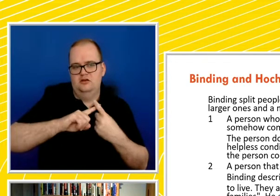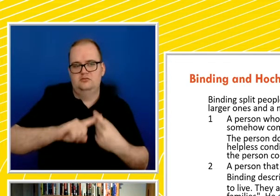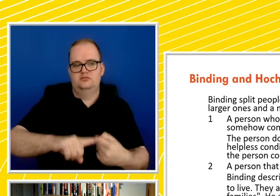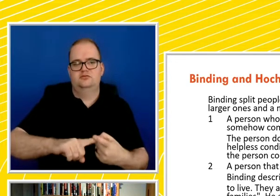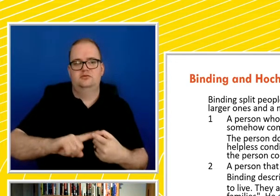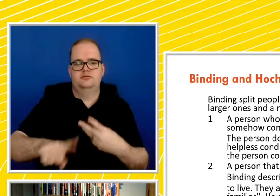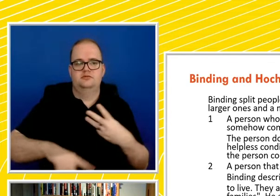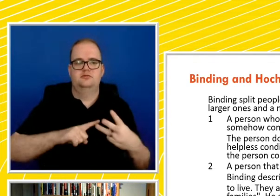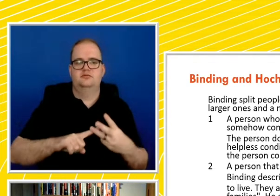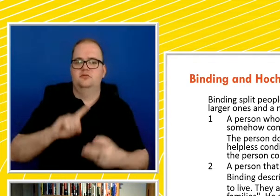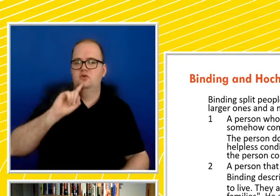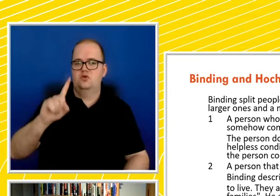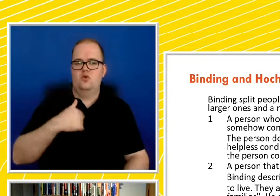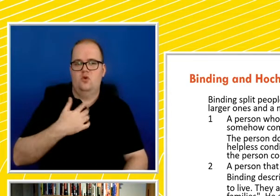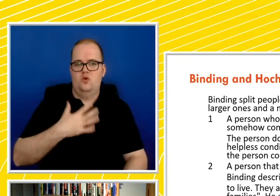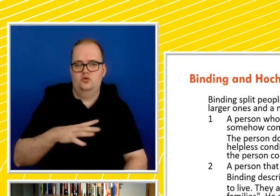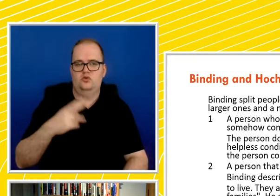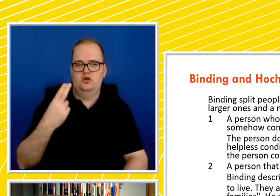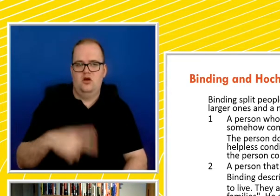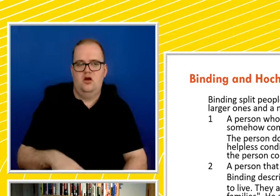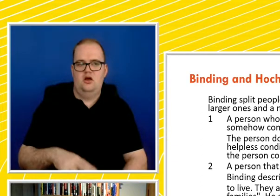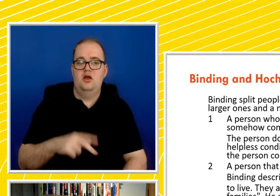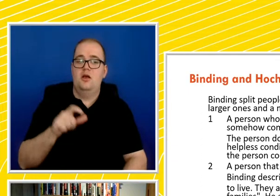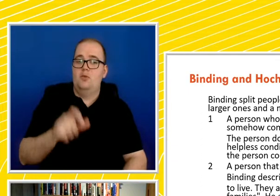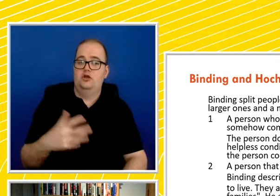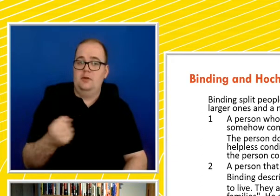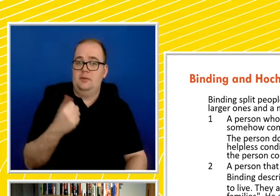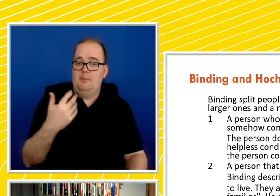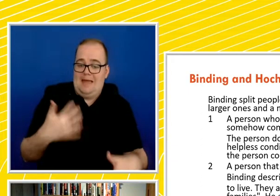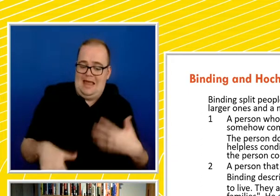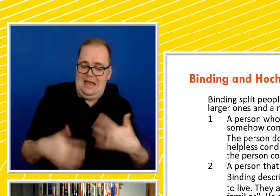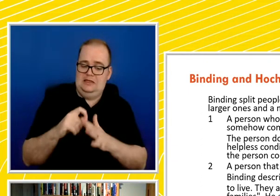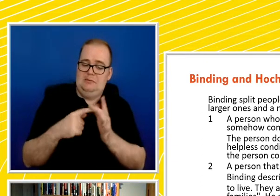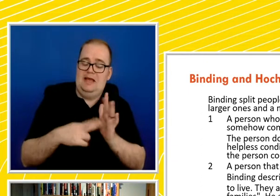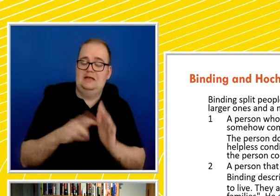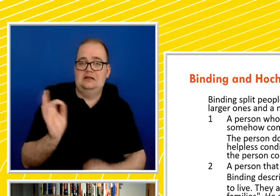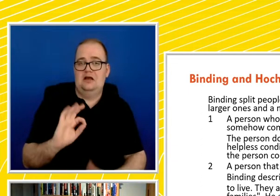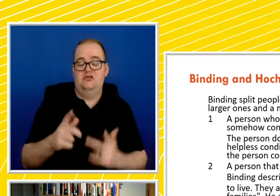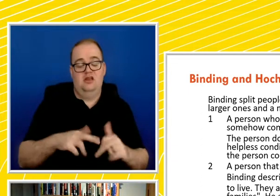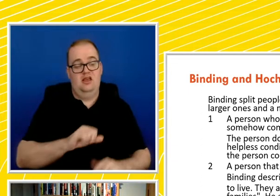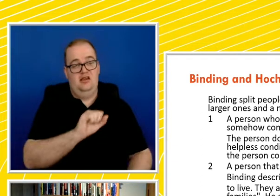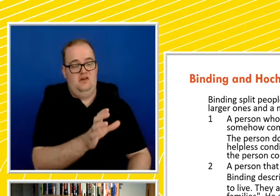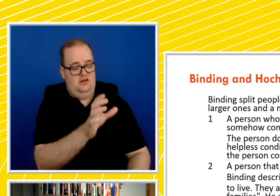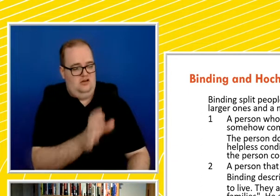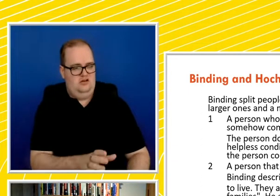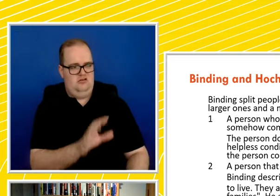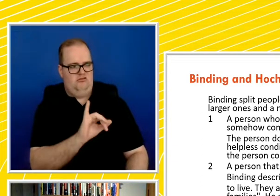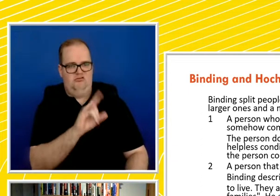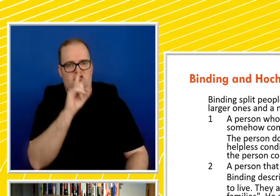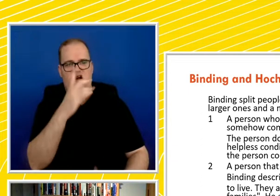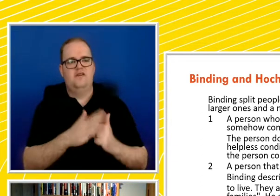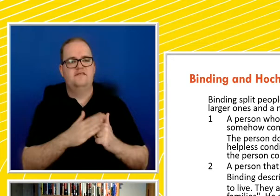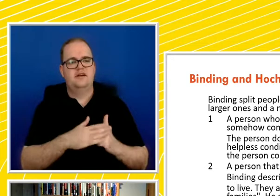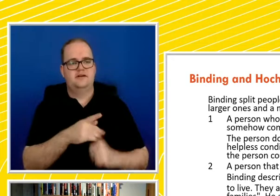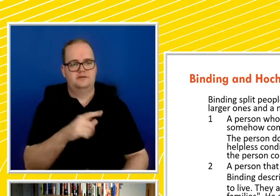die. The person does not have to be in pain. It is enough that they are in helpless condition and that their condition is incurable. It is also relevant if